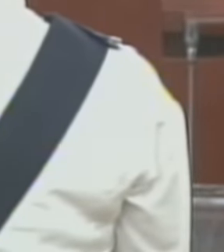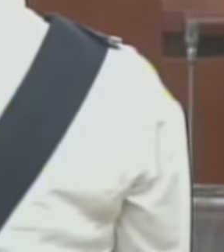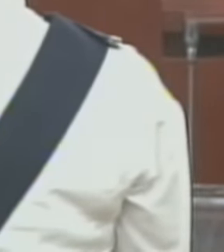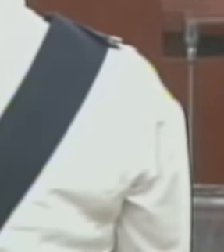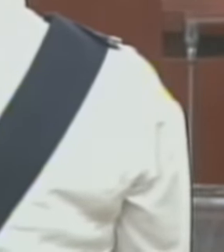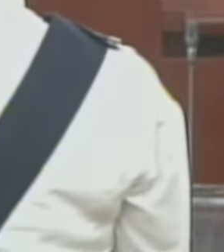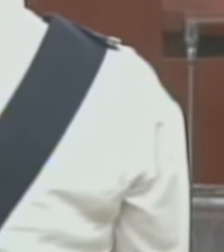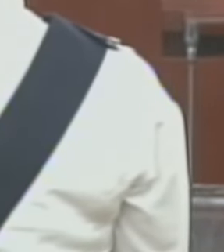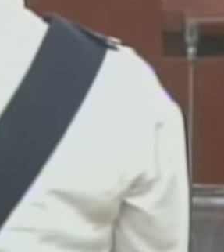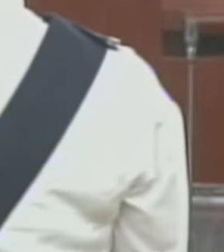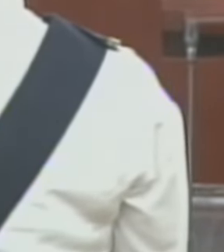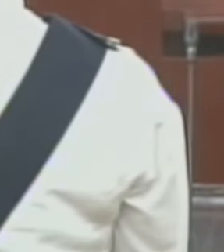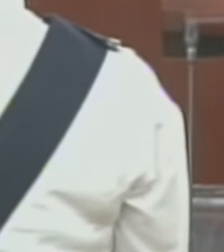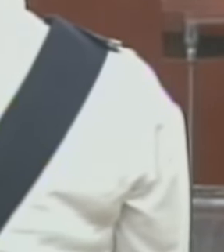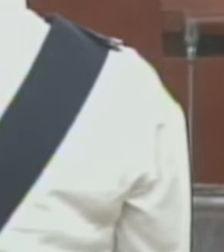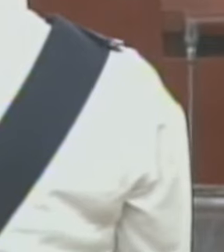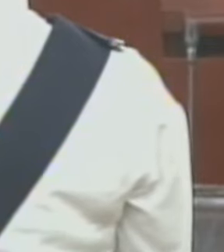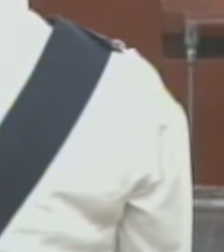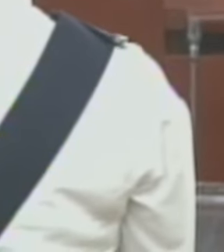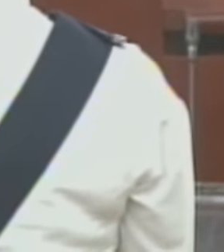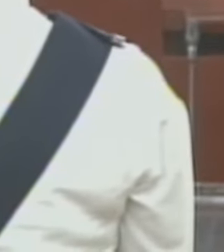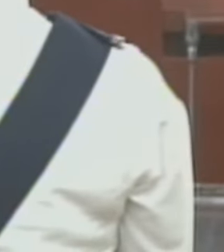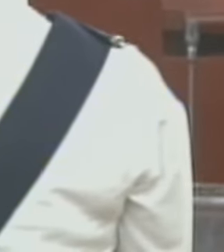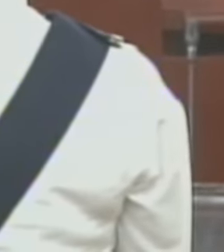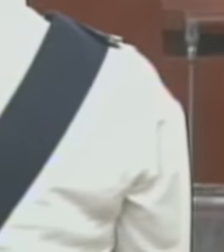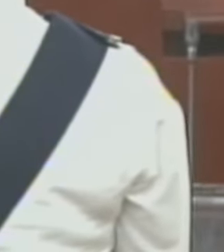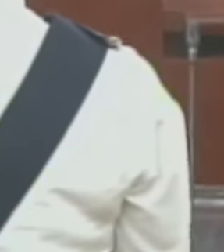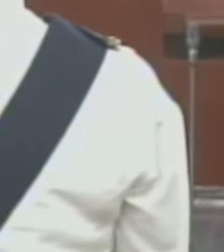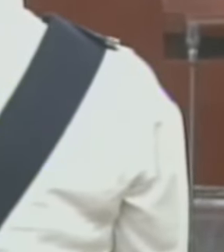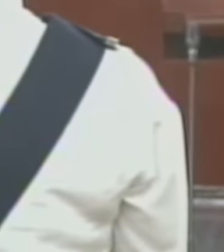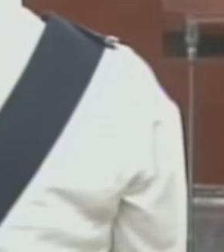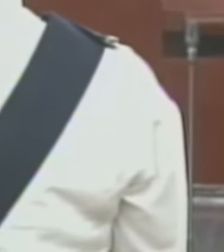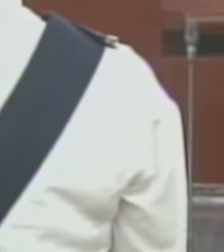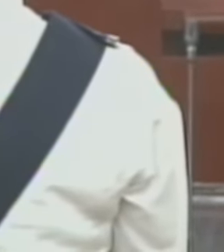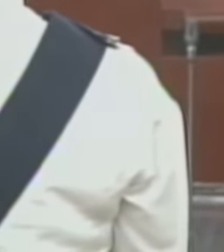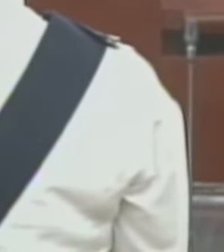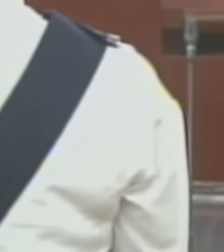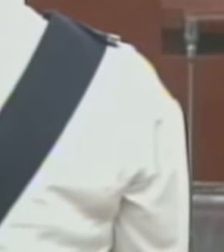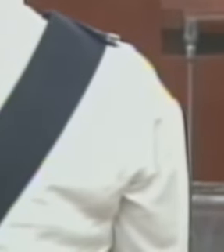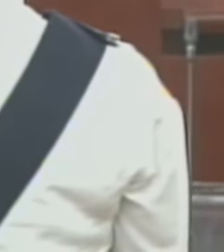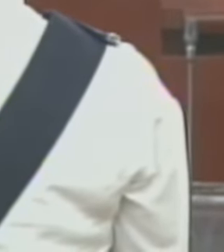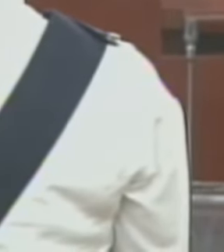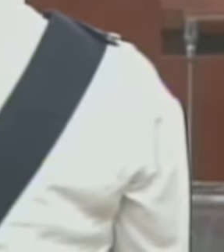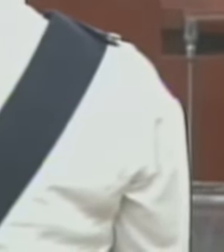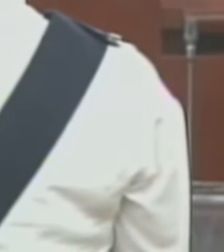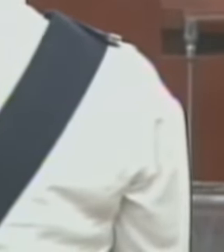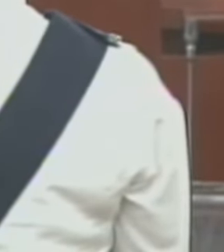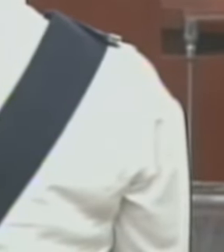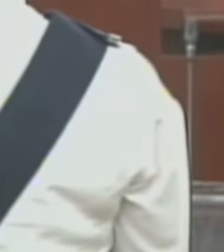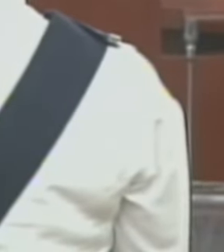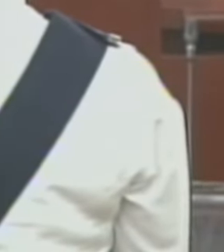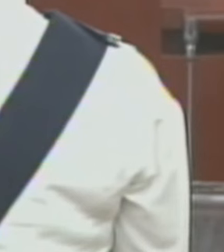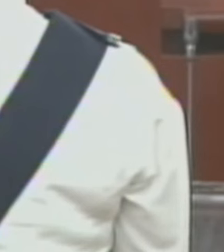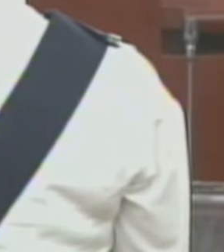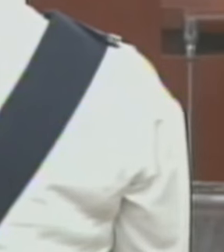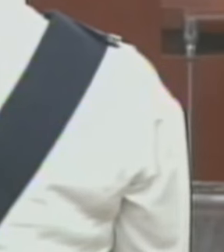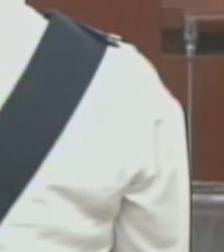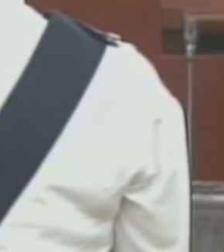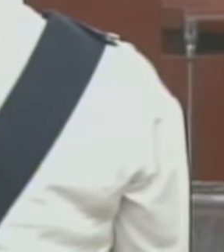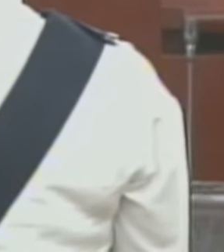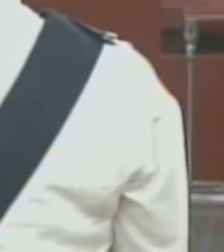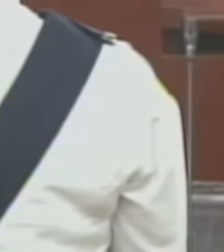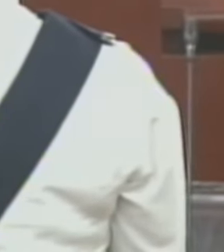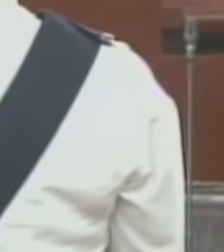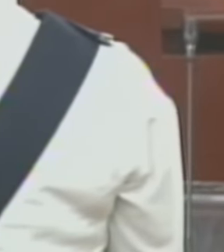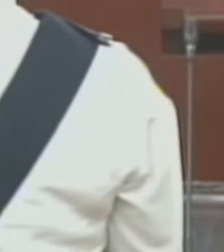President, may our leaders never turn aside from your will. May today's proceedings begin from